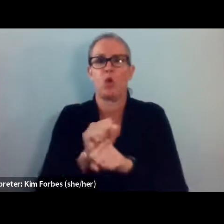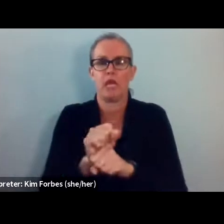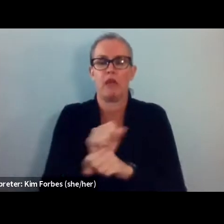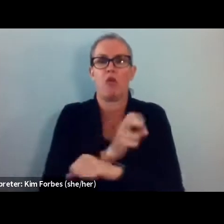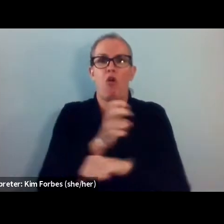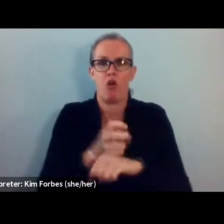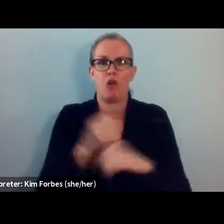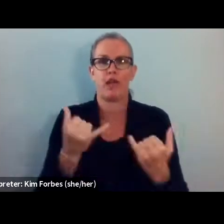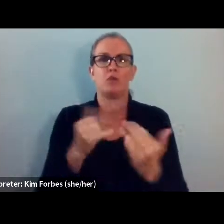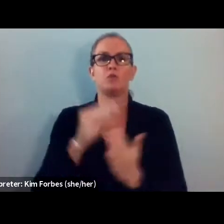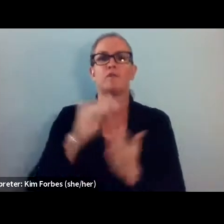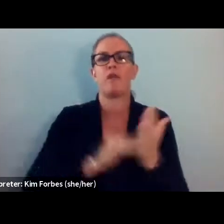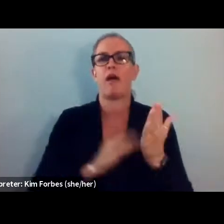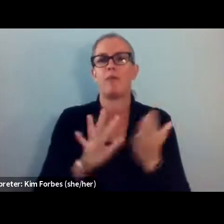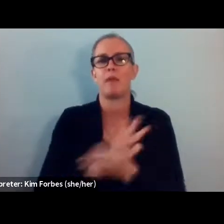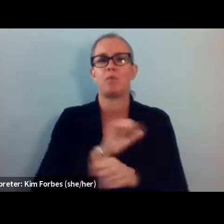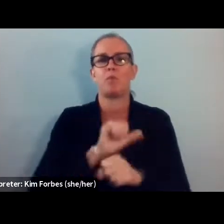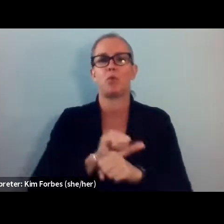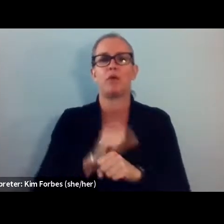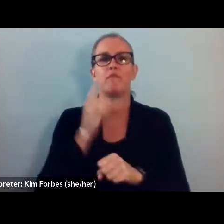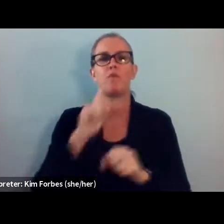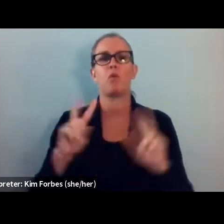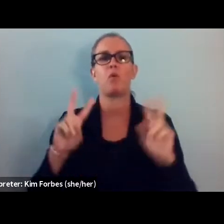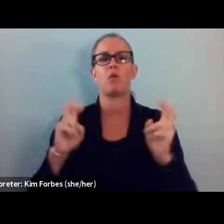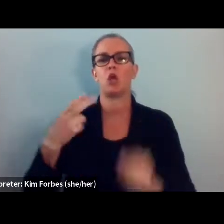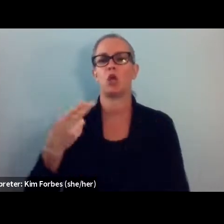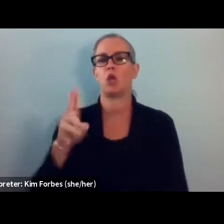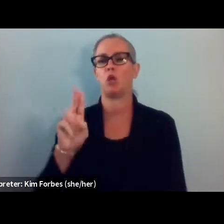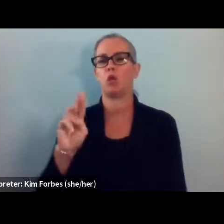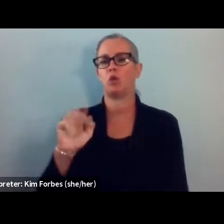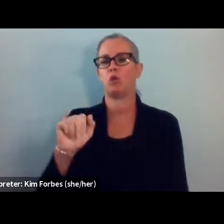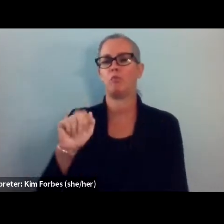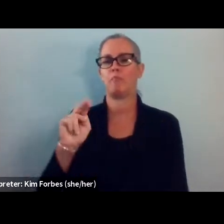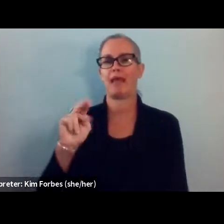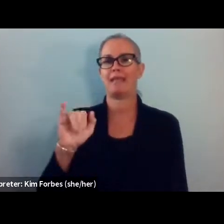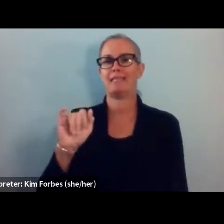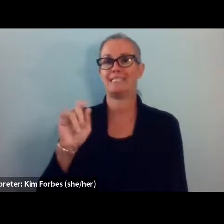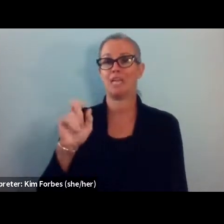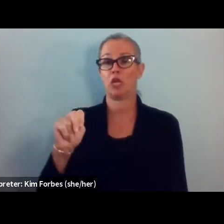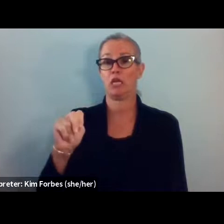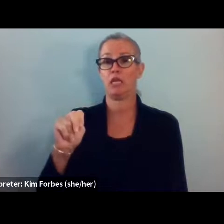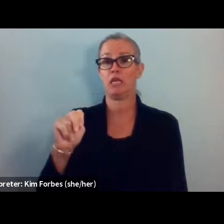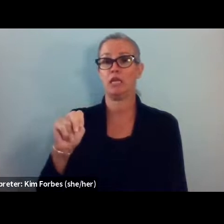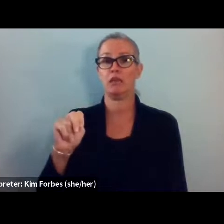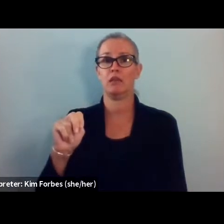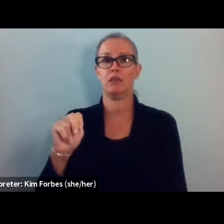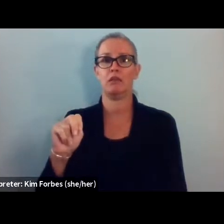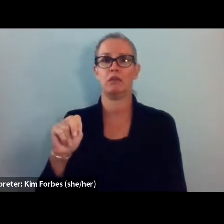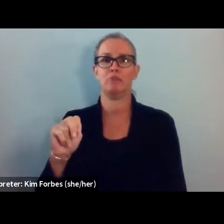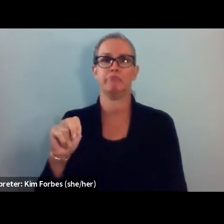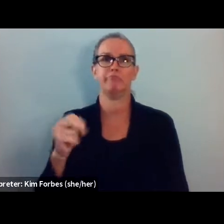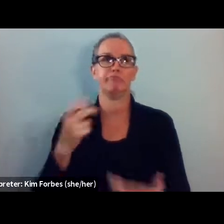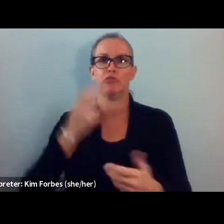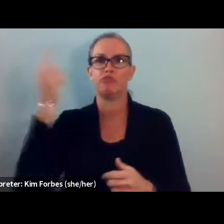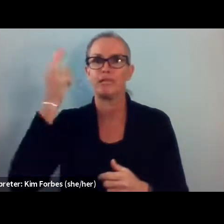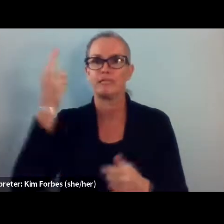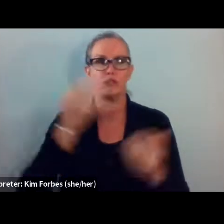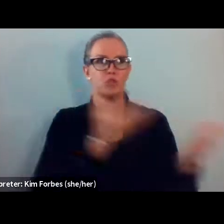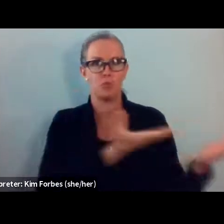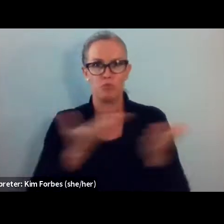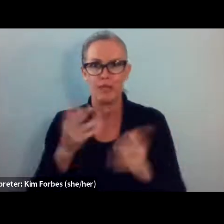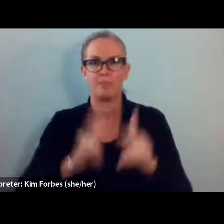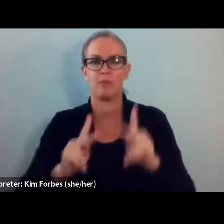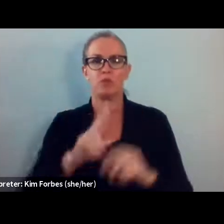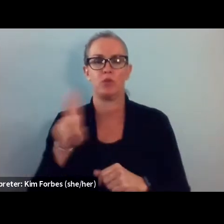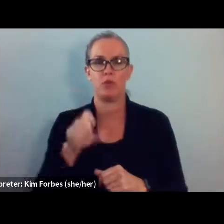for what's called humanitarian parole, to get people into the US for humanitarian reasons, which is principally for